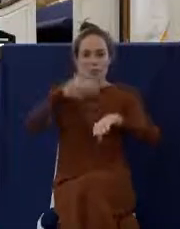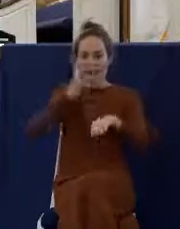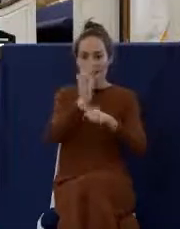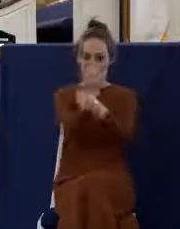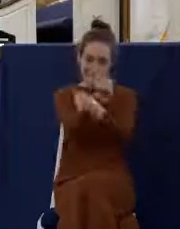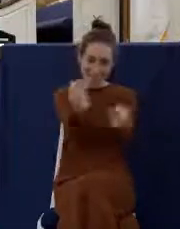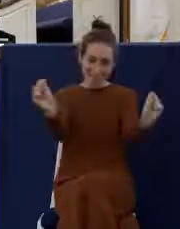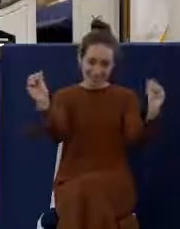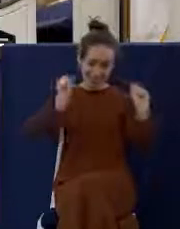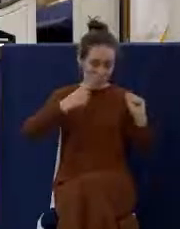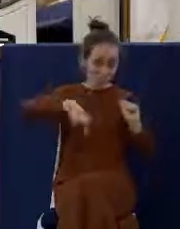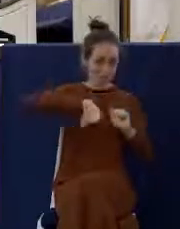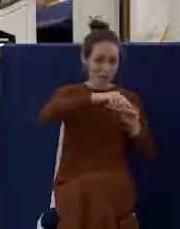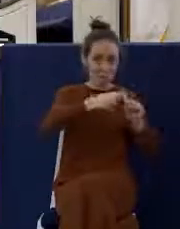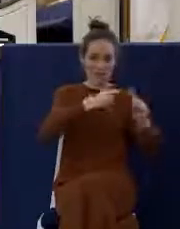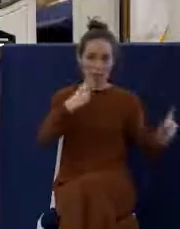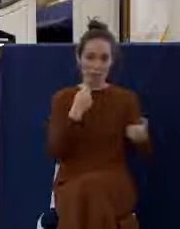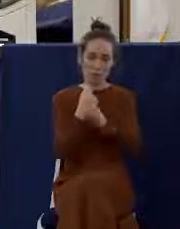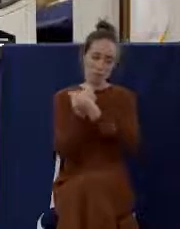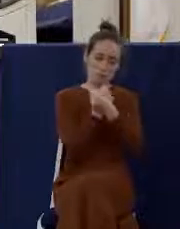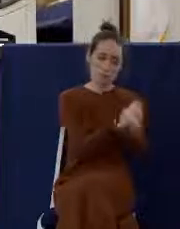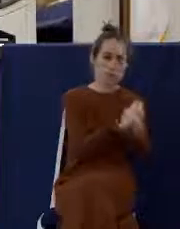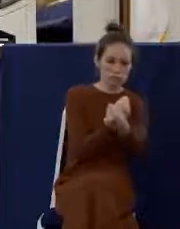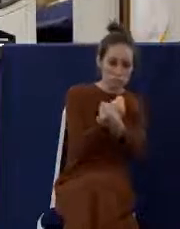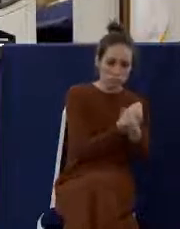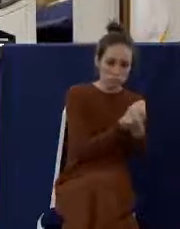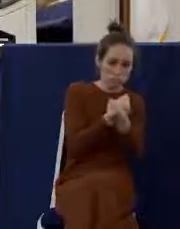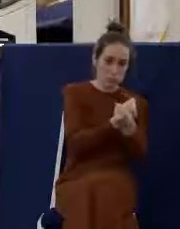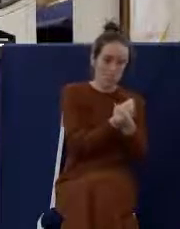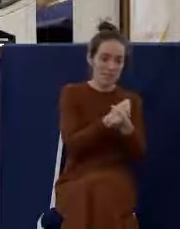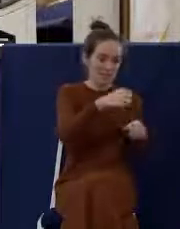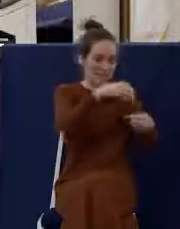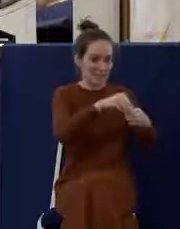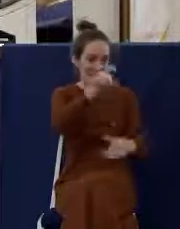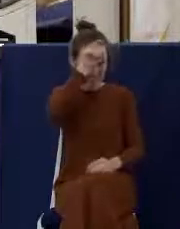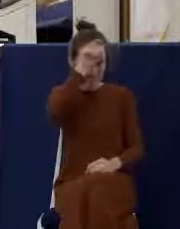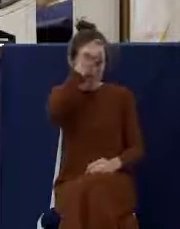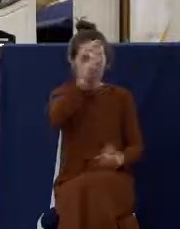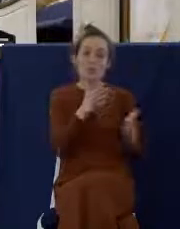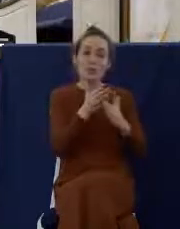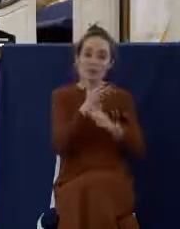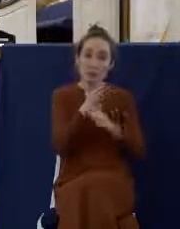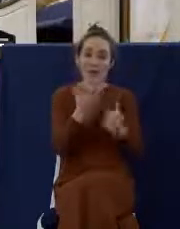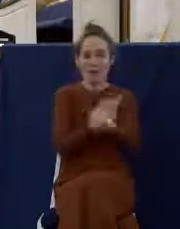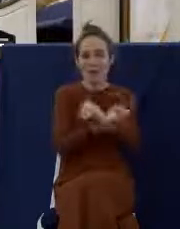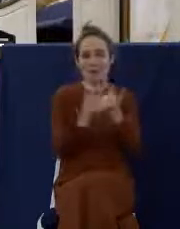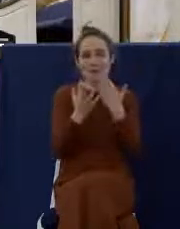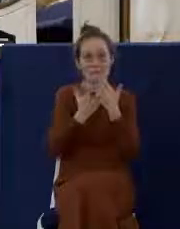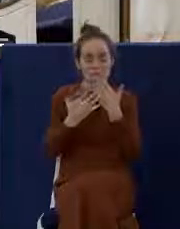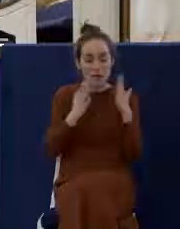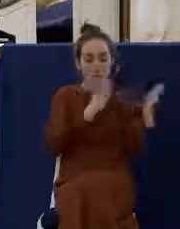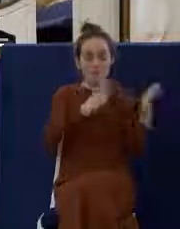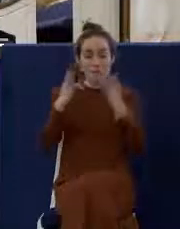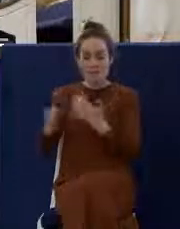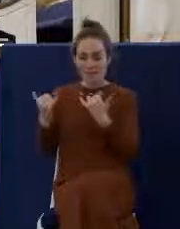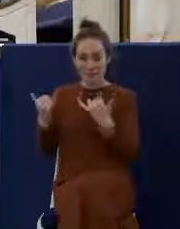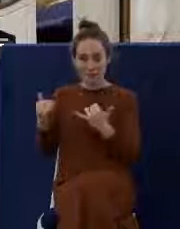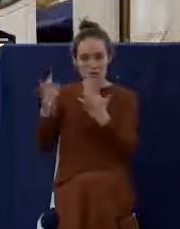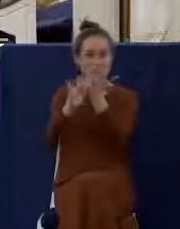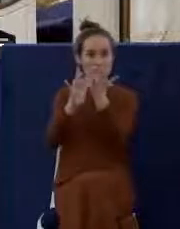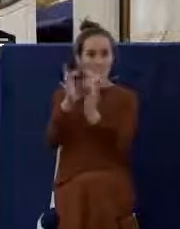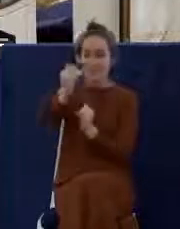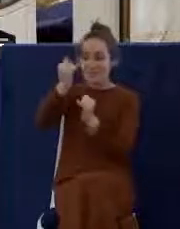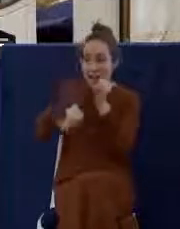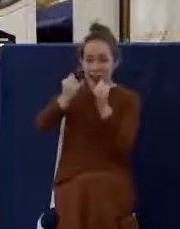delivered them from the bondage of Egypt through the blood of a lamb. Now, here is Jesus in the Last Supper. He's meeting